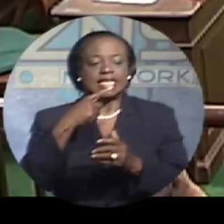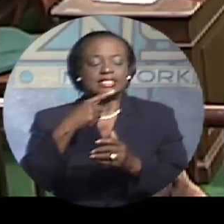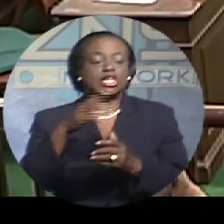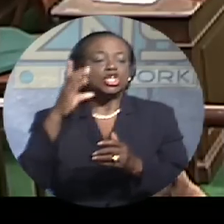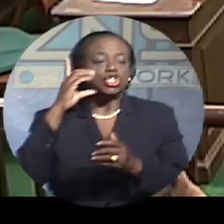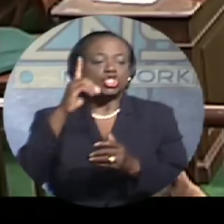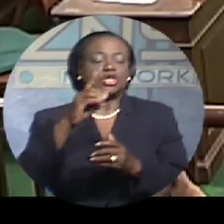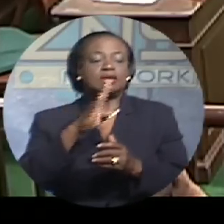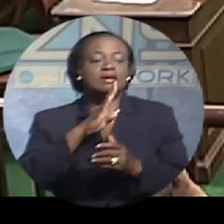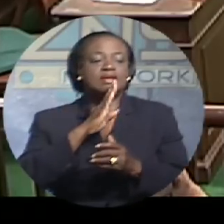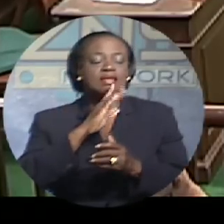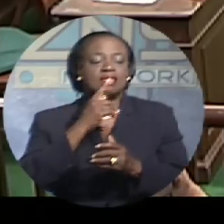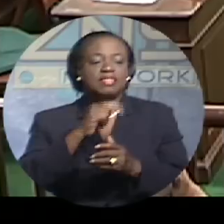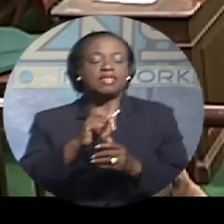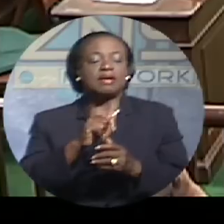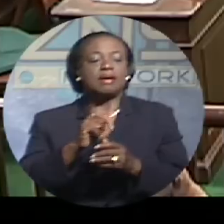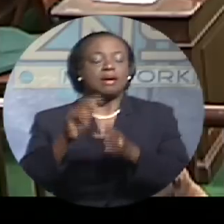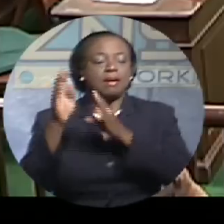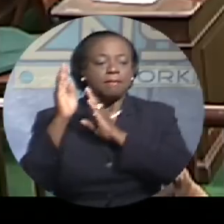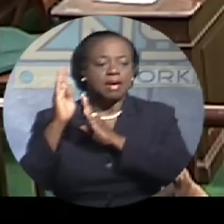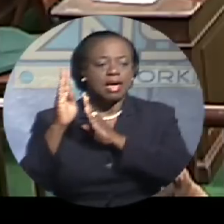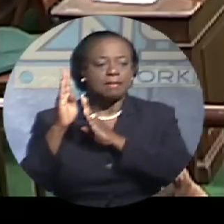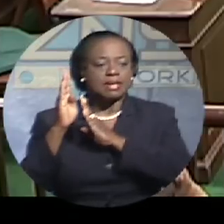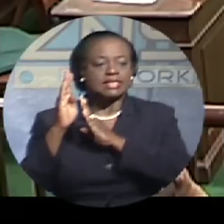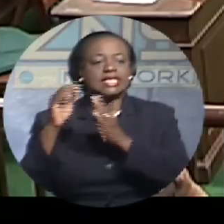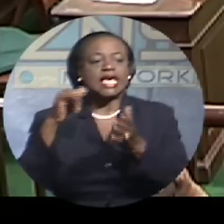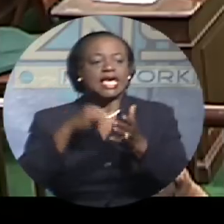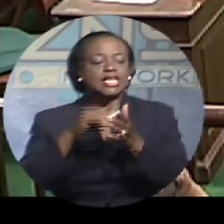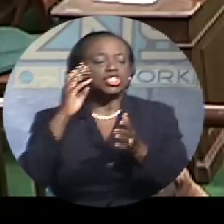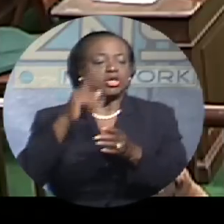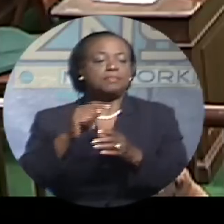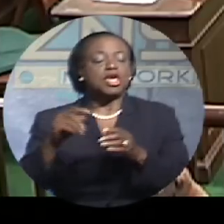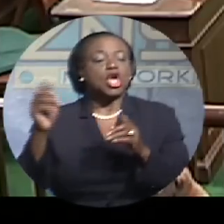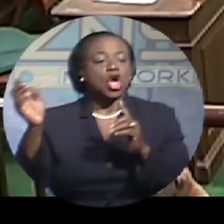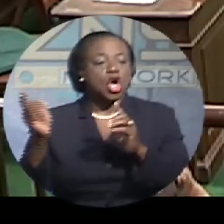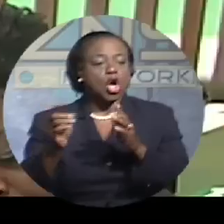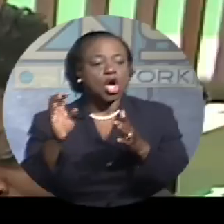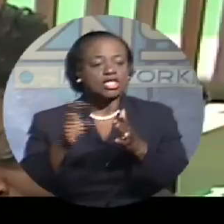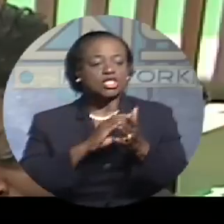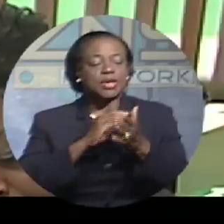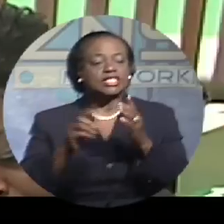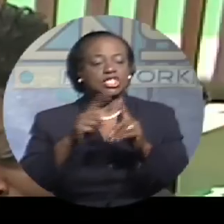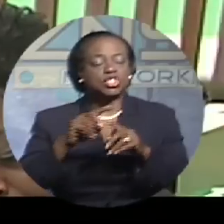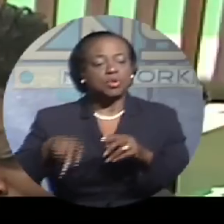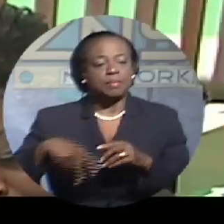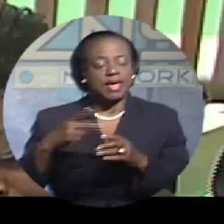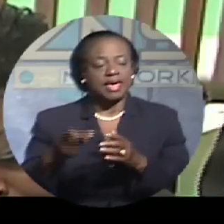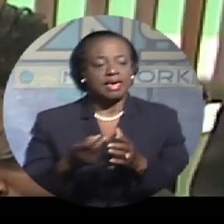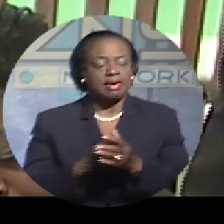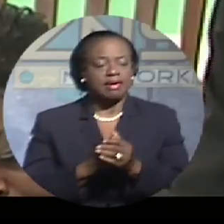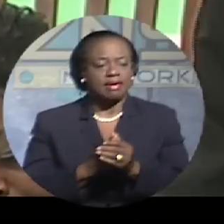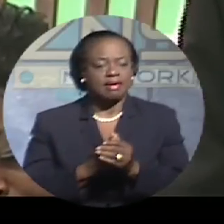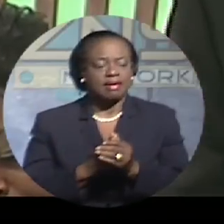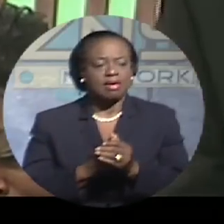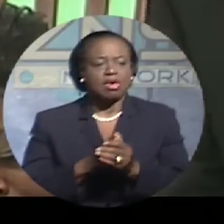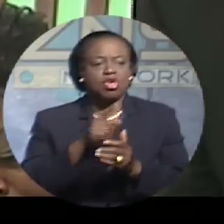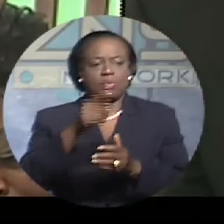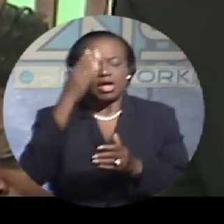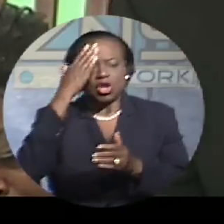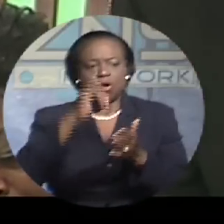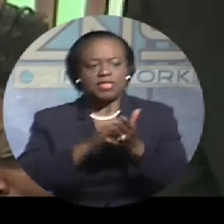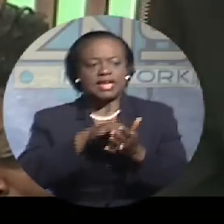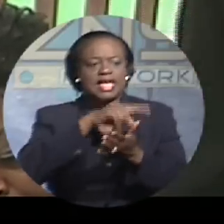Bahamas prove stubborn on this issue, there could be consequences to pay at the hands of our biggest ally. You will be aware that this country